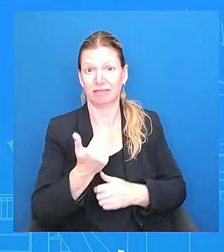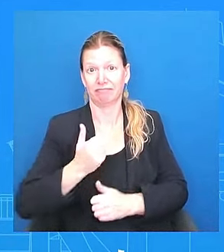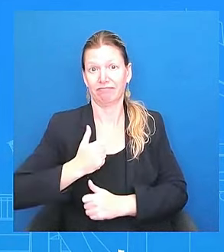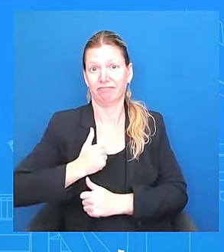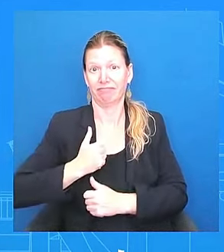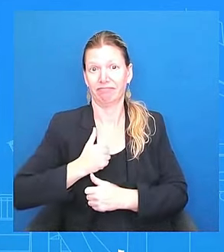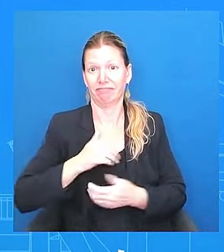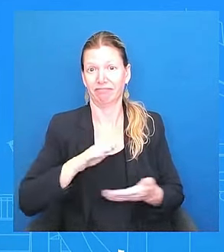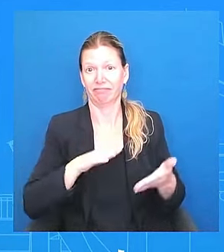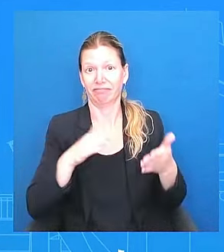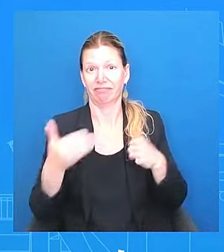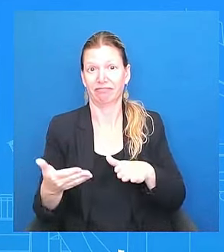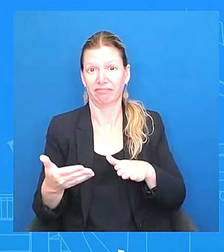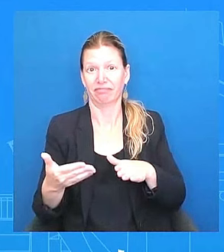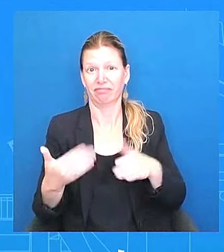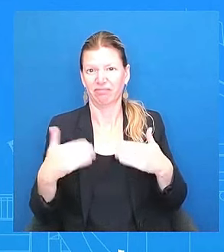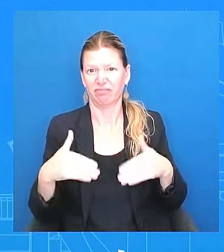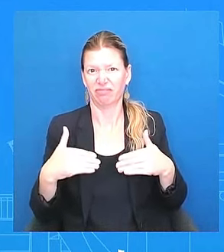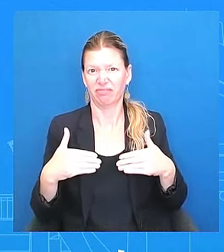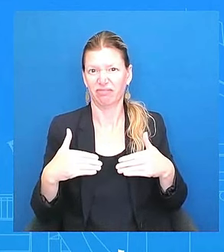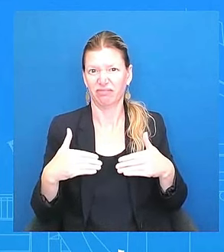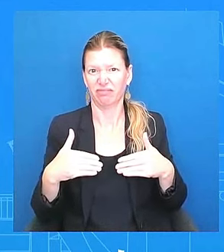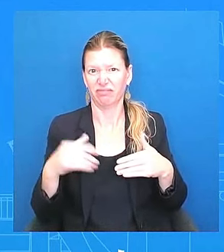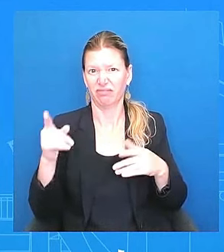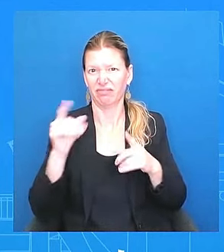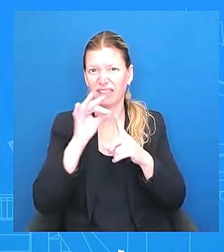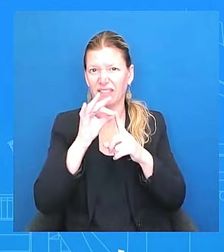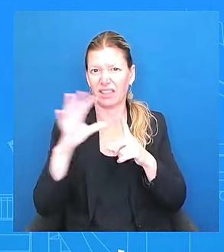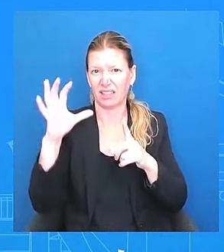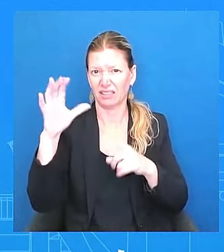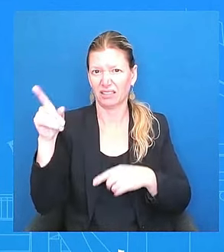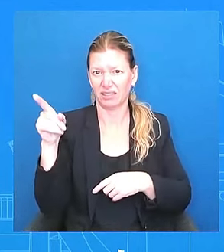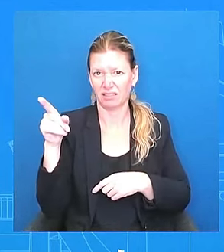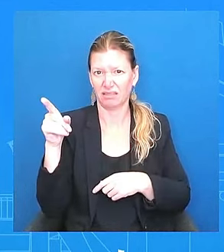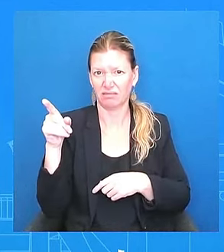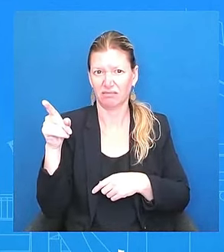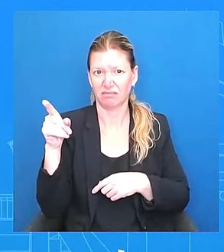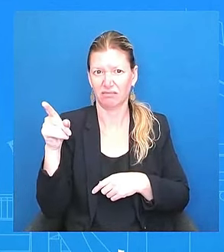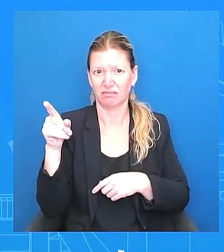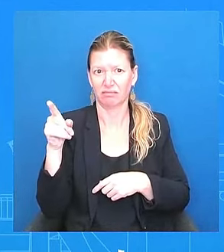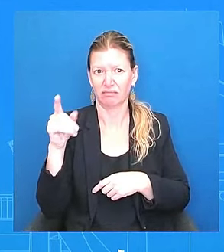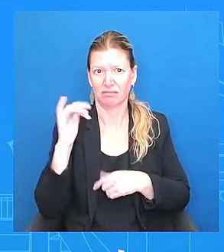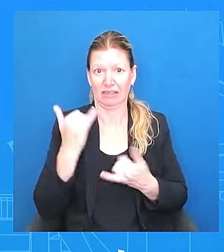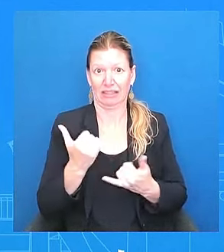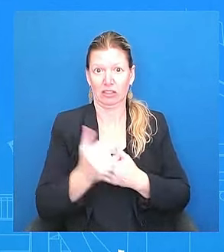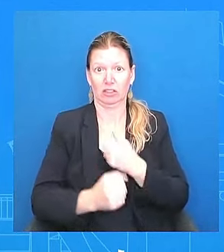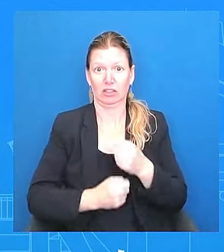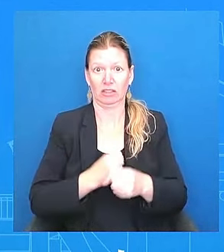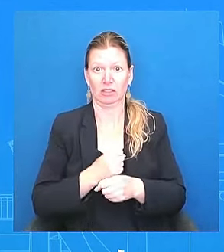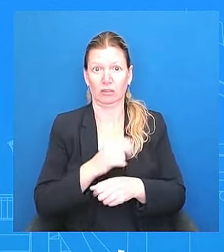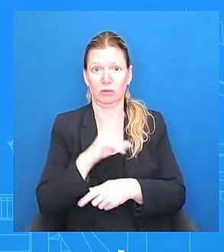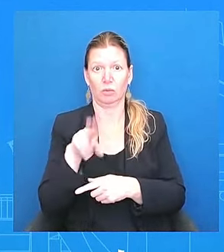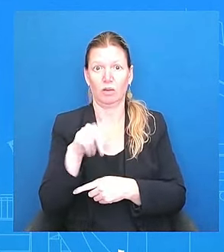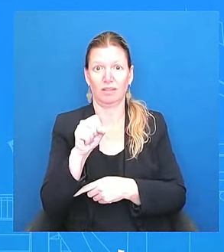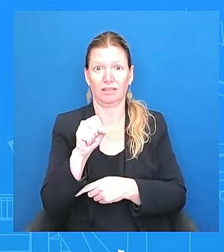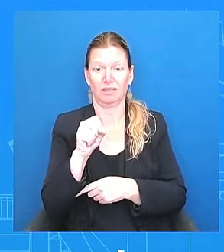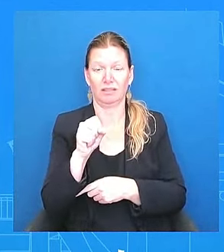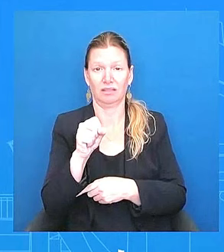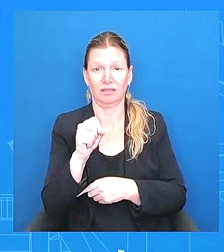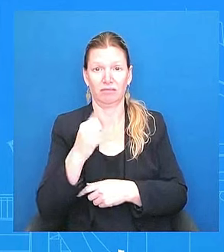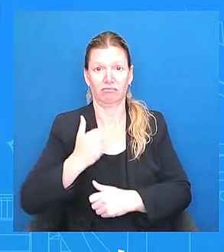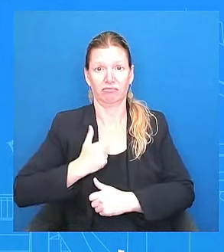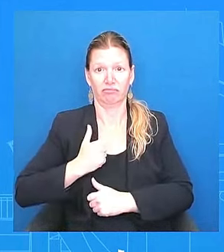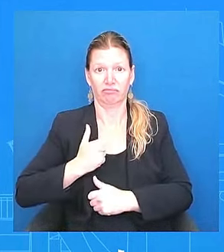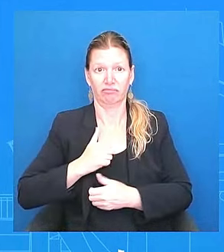then this year, three U.S. service members died in a drone attack in Jordan. And yet the president said, quote, he's the